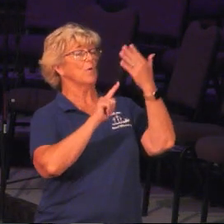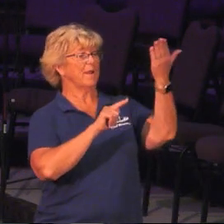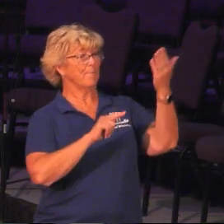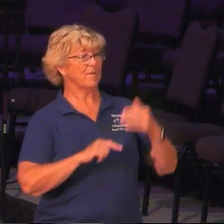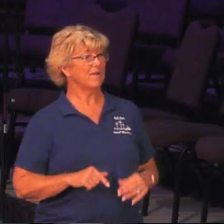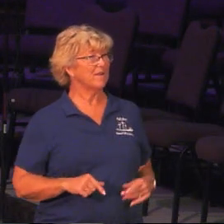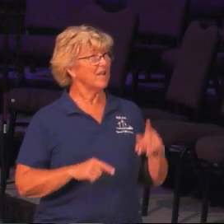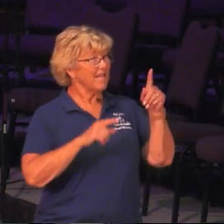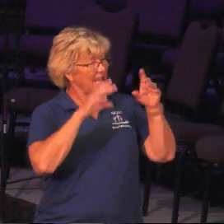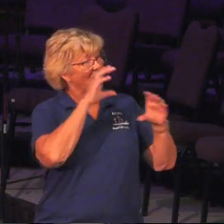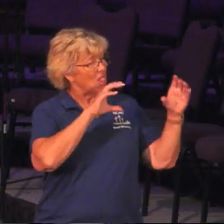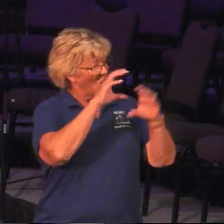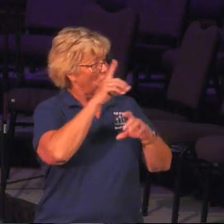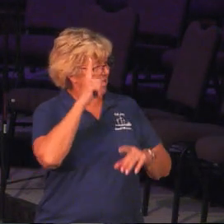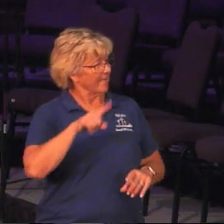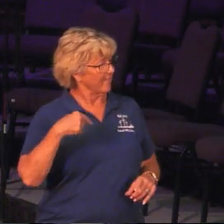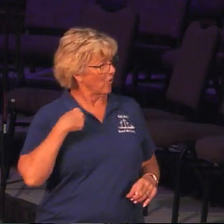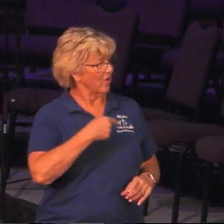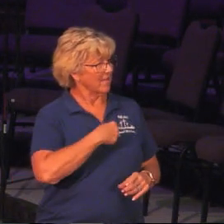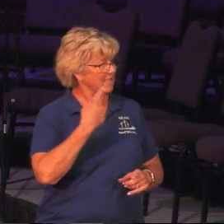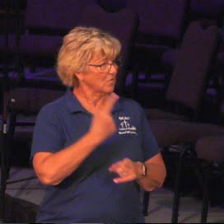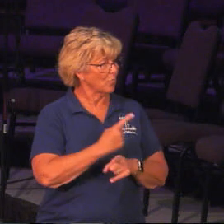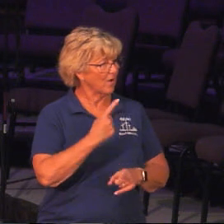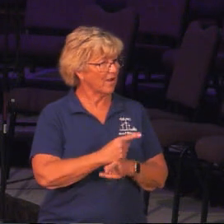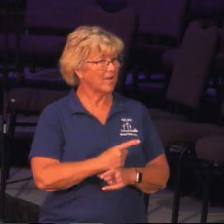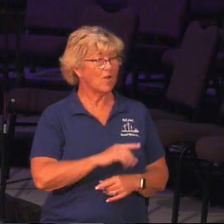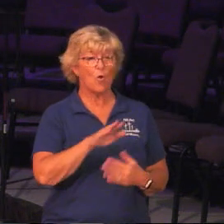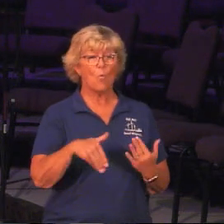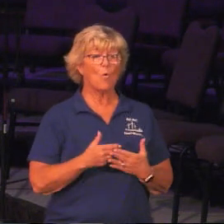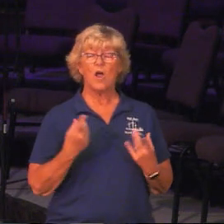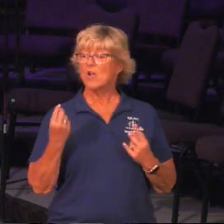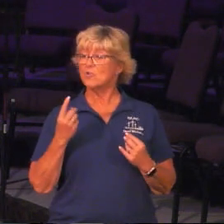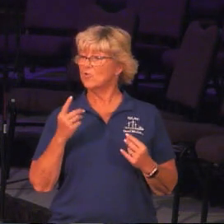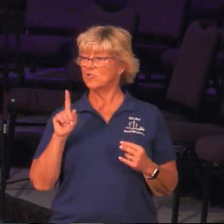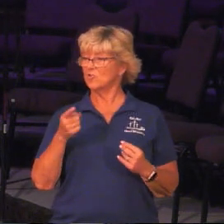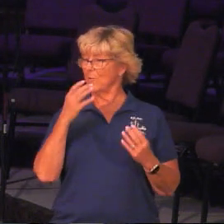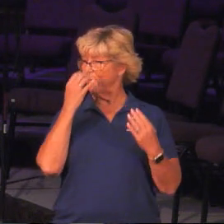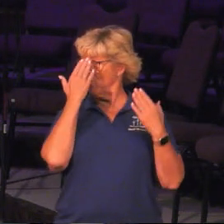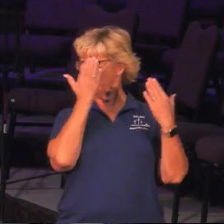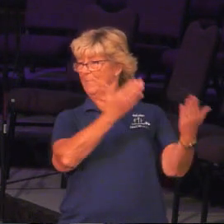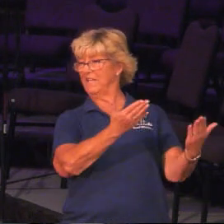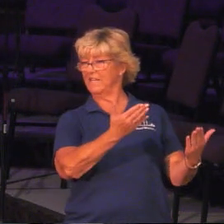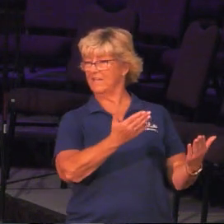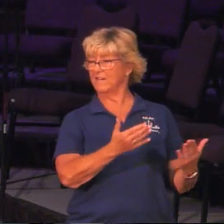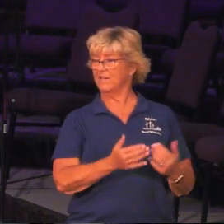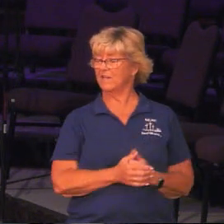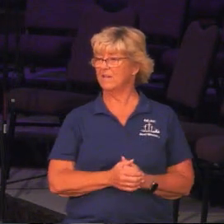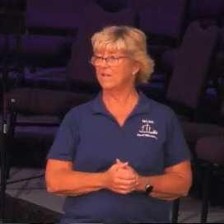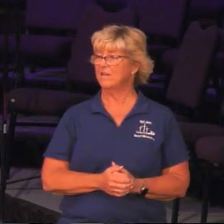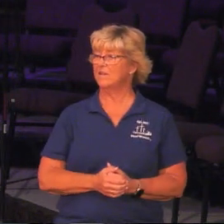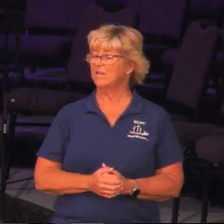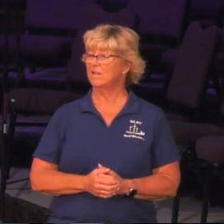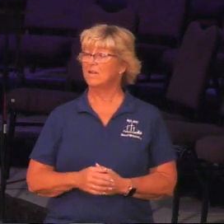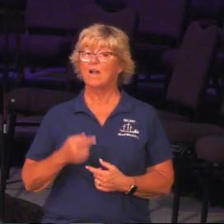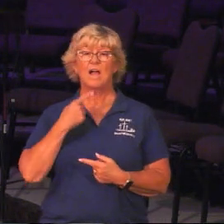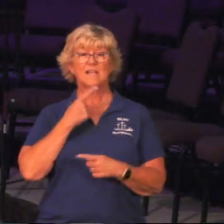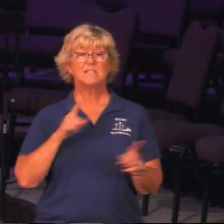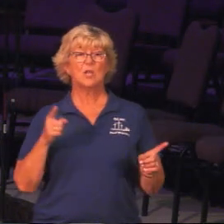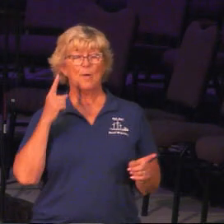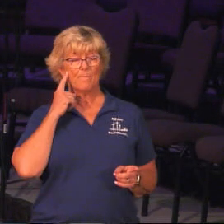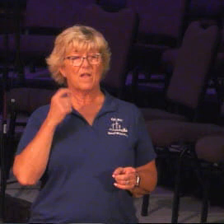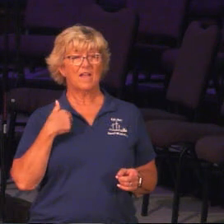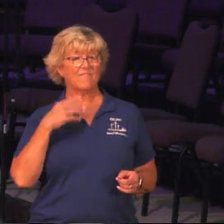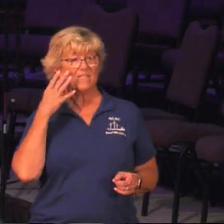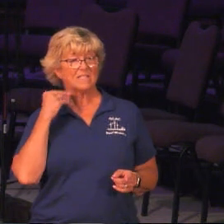So he's looking for us, right? And all we have to do is be obedient. I say that because I believe I've